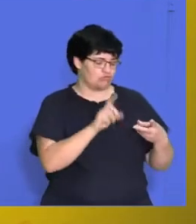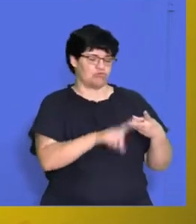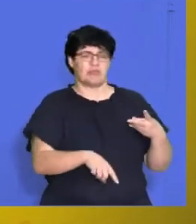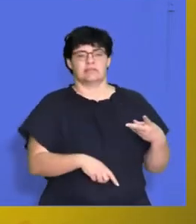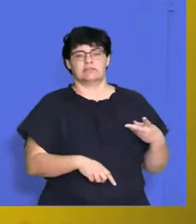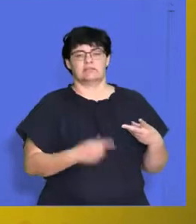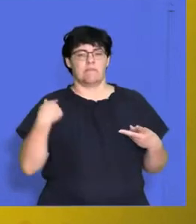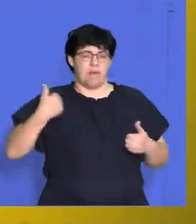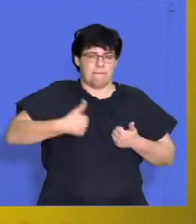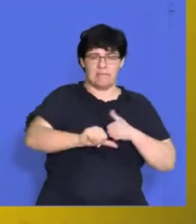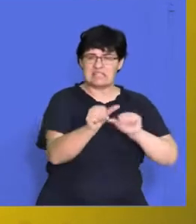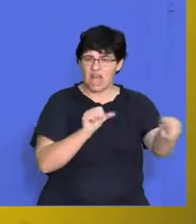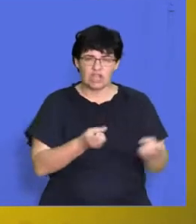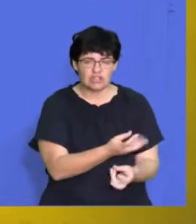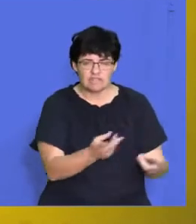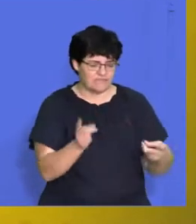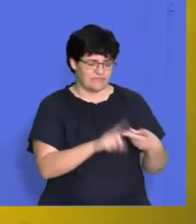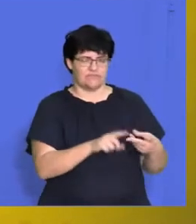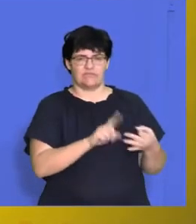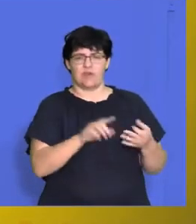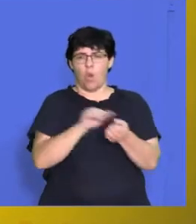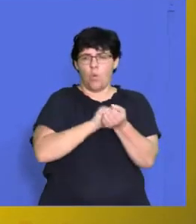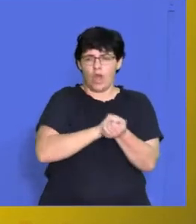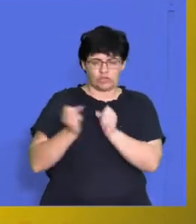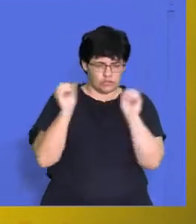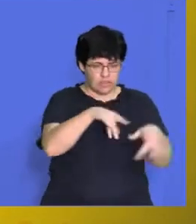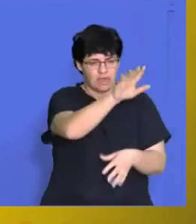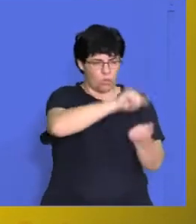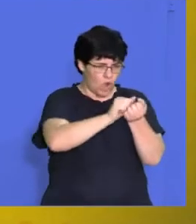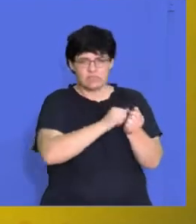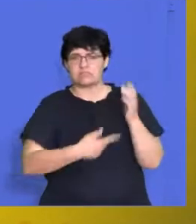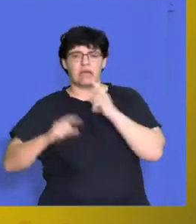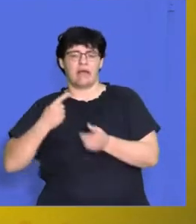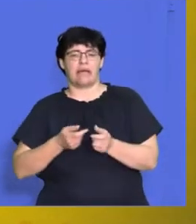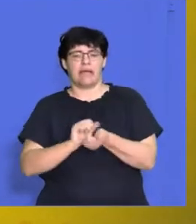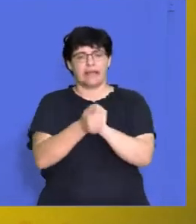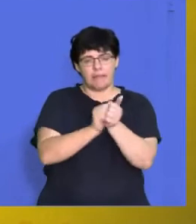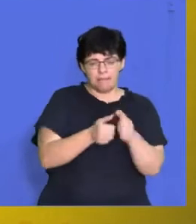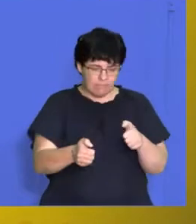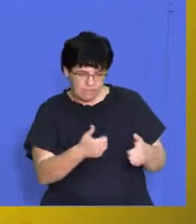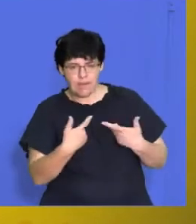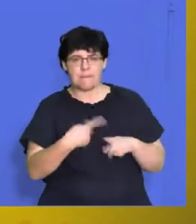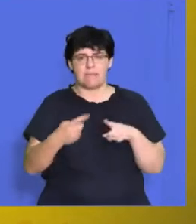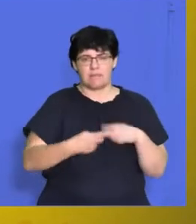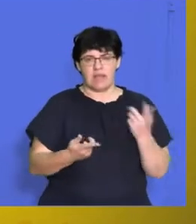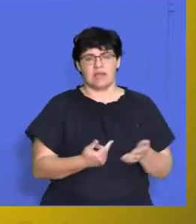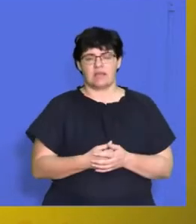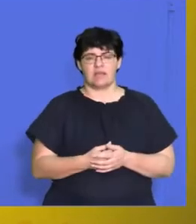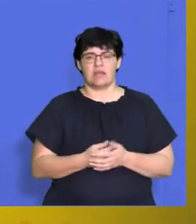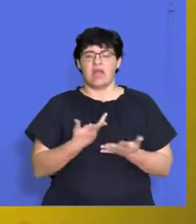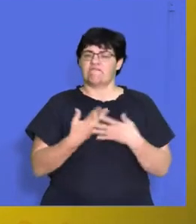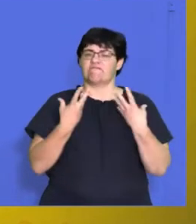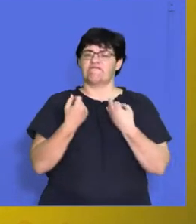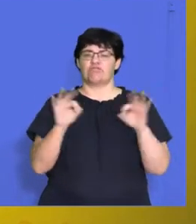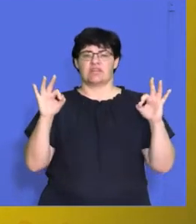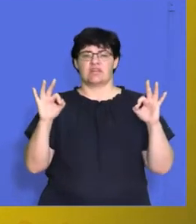massages, they'll do your washing for you, you can go play games, work in, like, they've got free